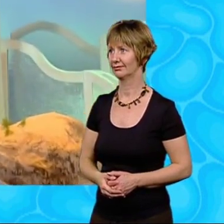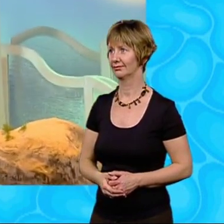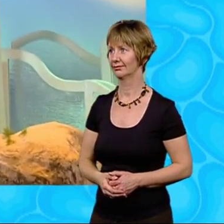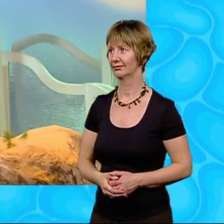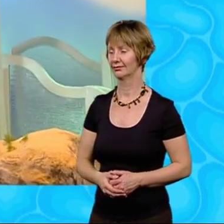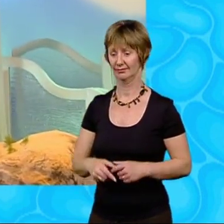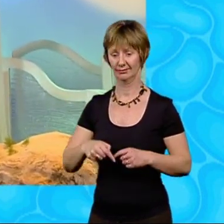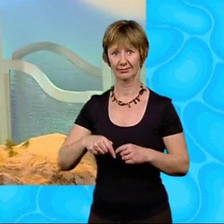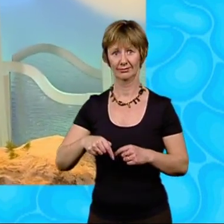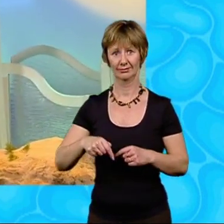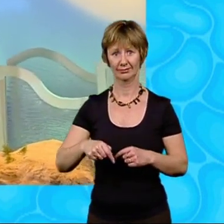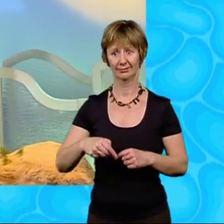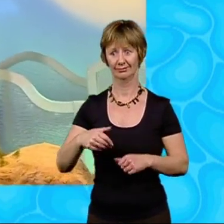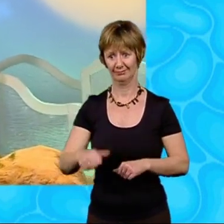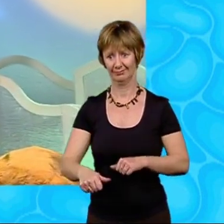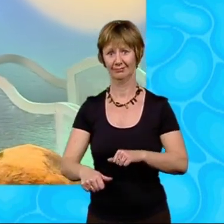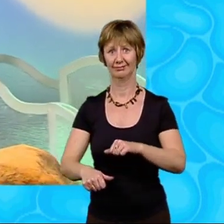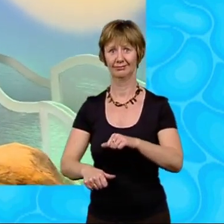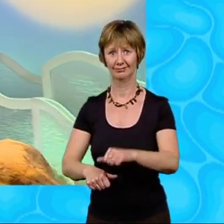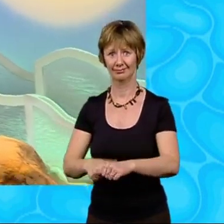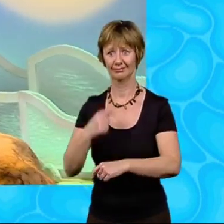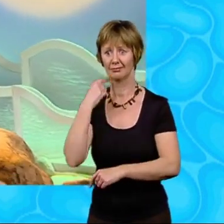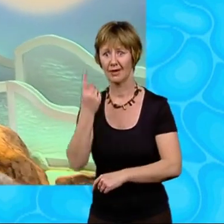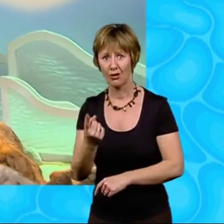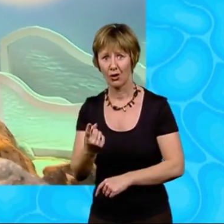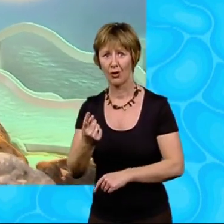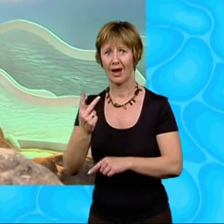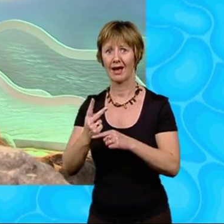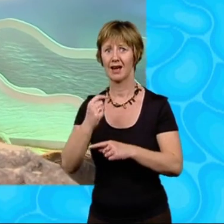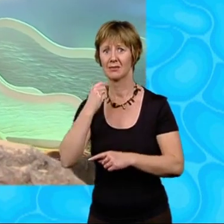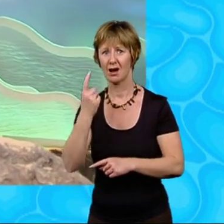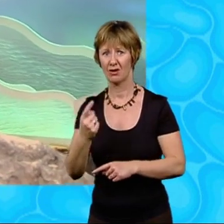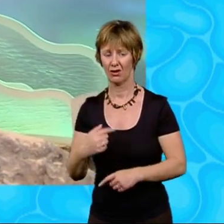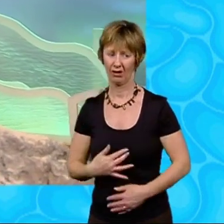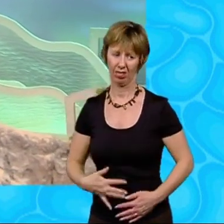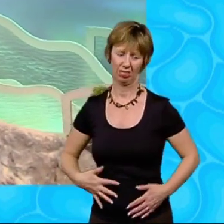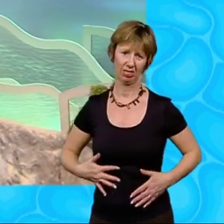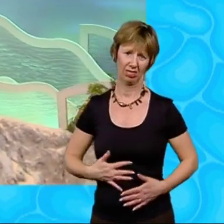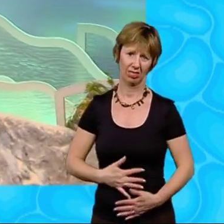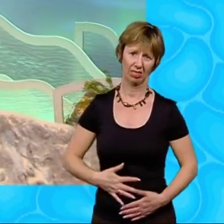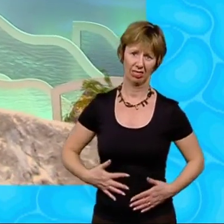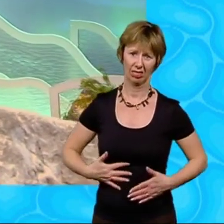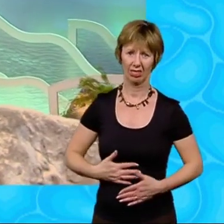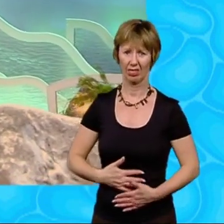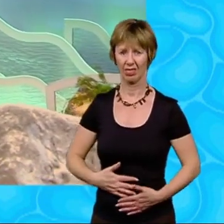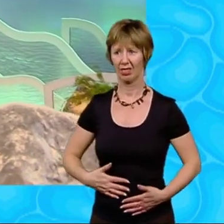The rest of the week flew by, and we didn't want it to. Even the prospect of a school trip to Ramsden Bay by the seaside